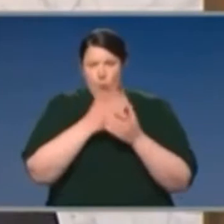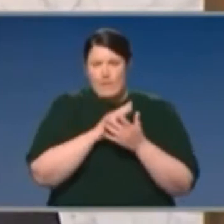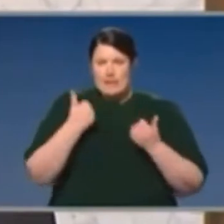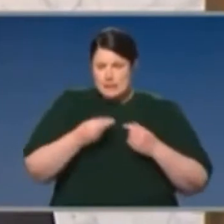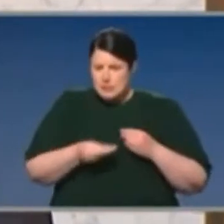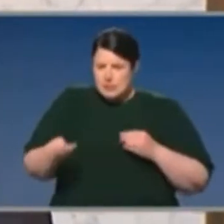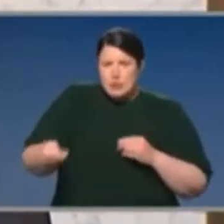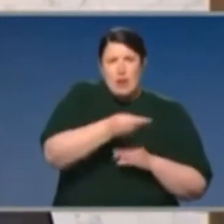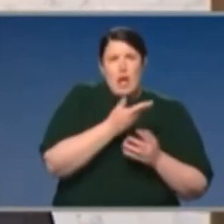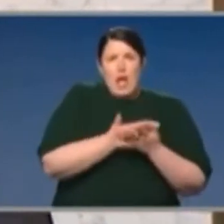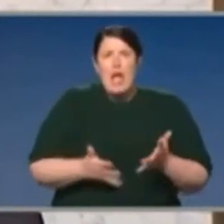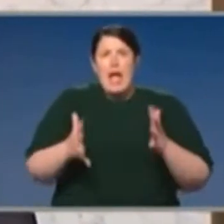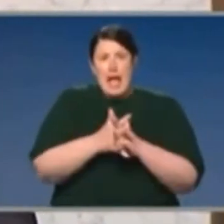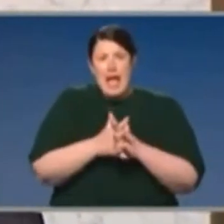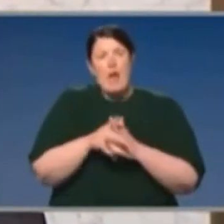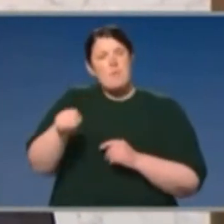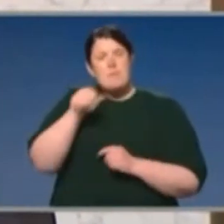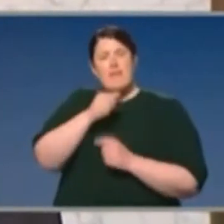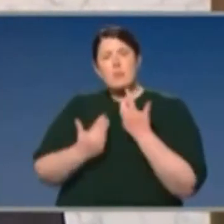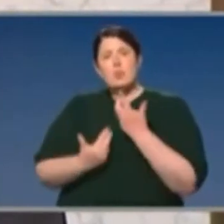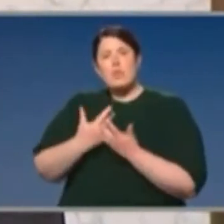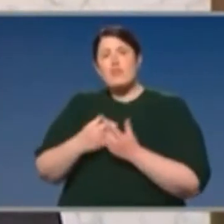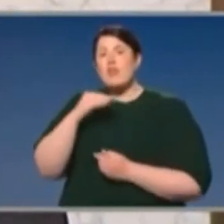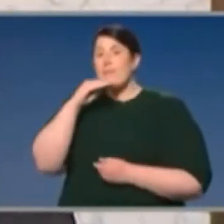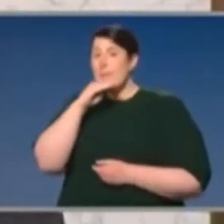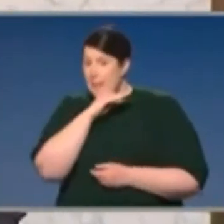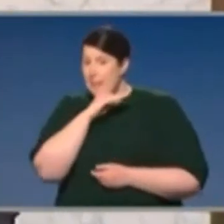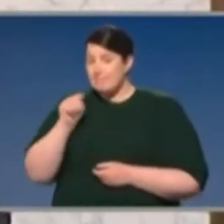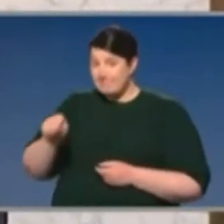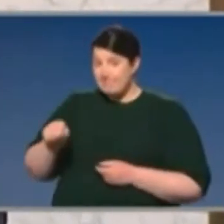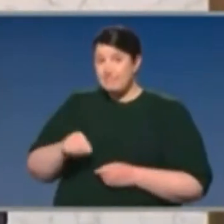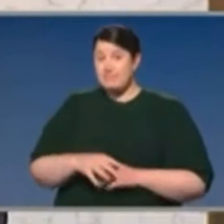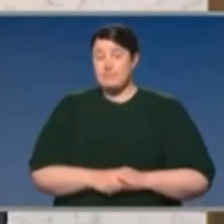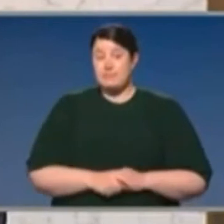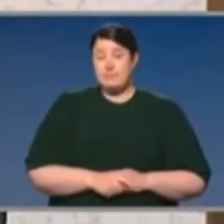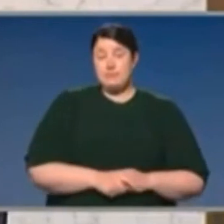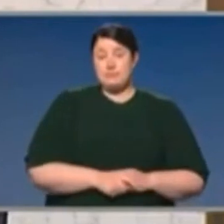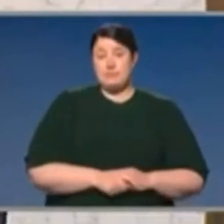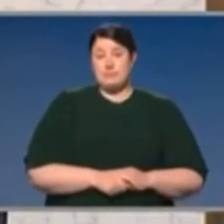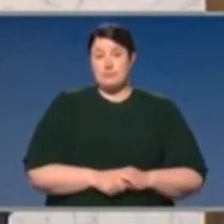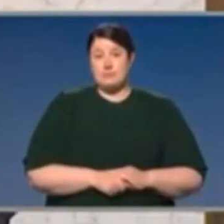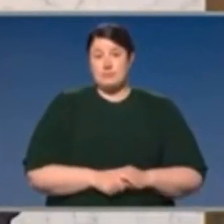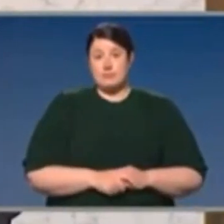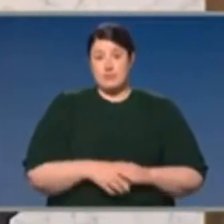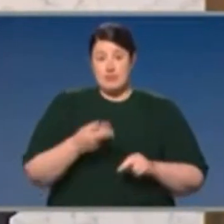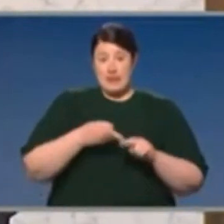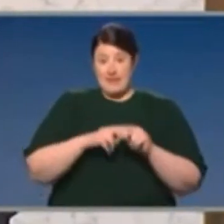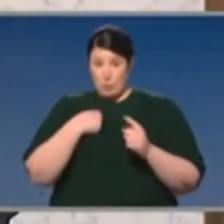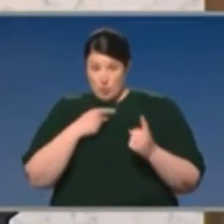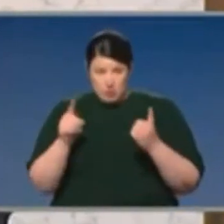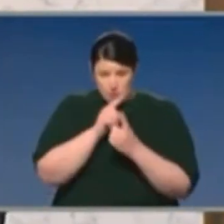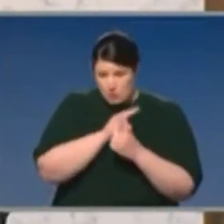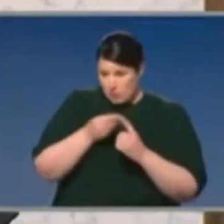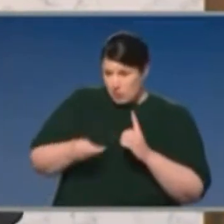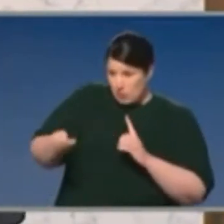hours. Professor Tony Blakely from the University of Melbourne, one of the authors of the modelling, subsequently said, If we do our contact tracing